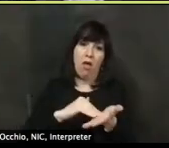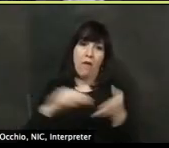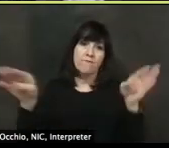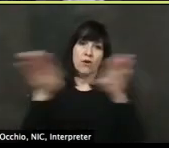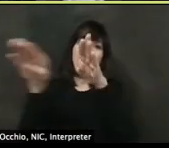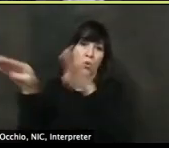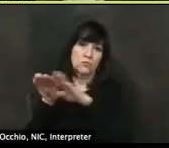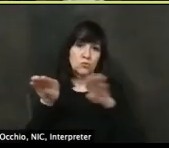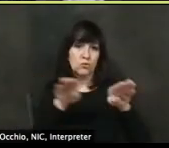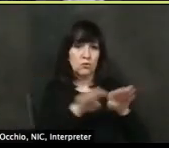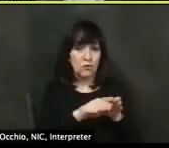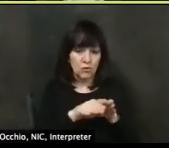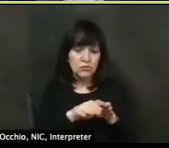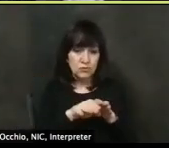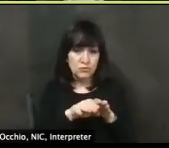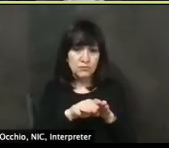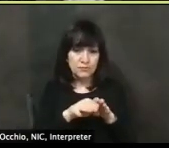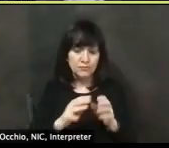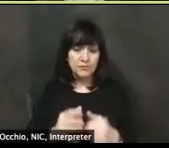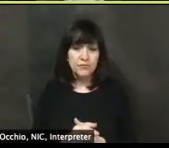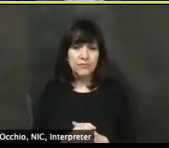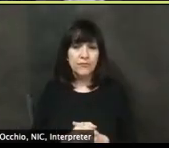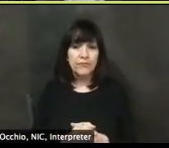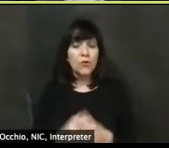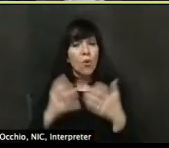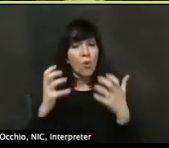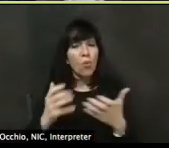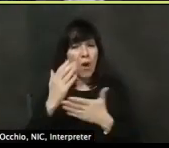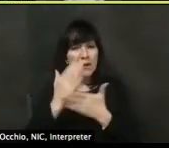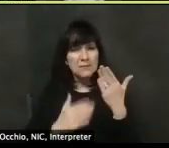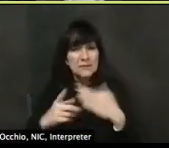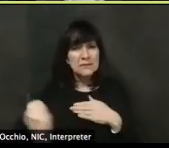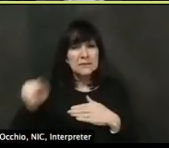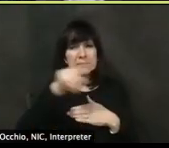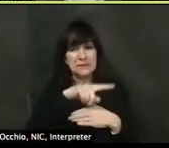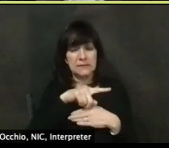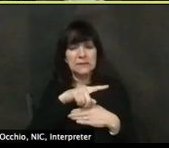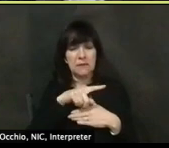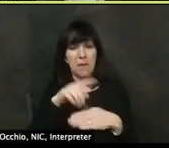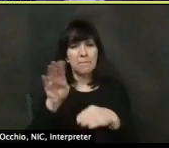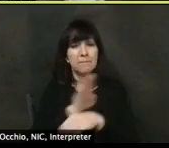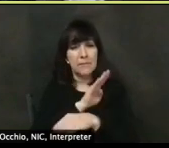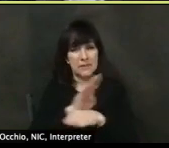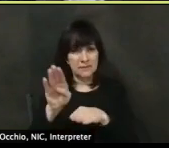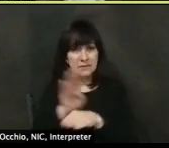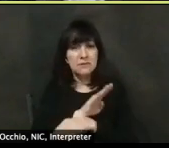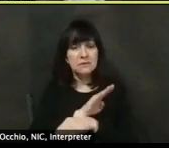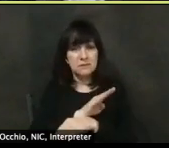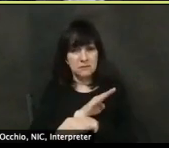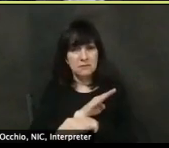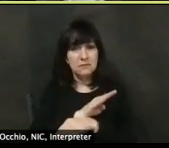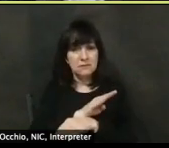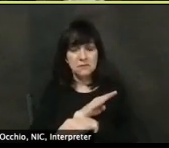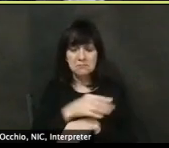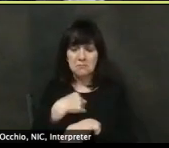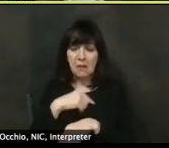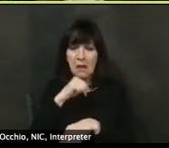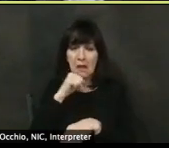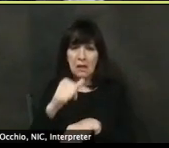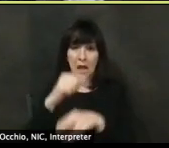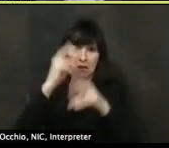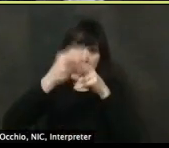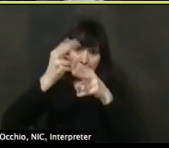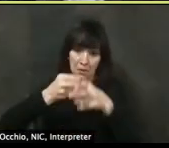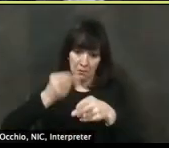step is allowing some retailers and you'll see the list here. I won't go through it, uh, completely to transact via